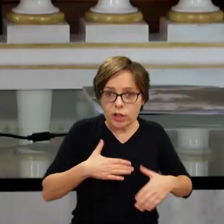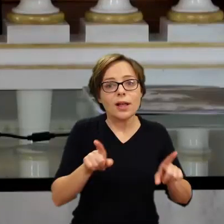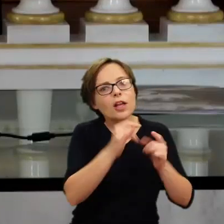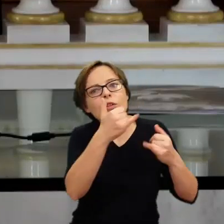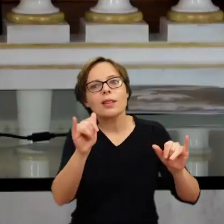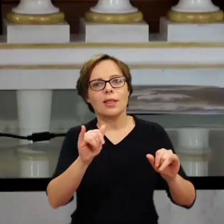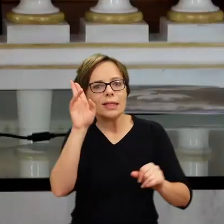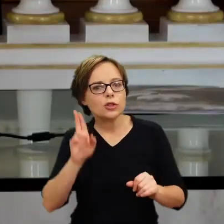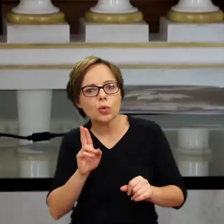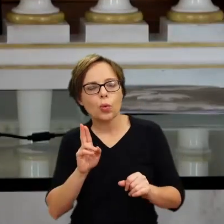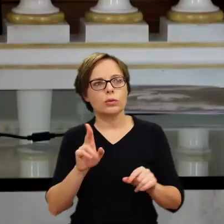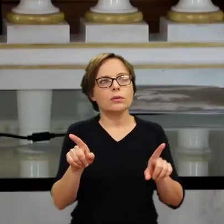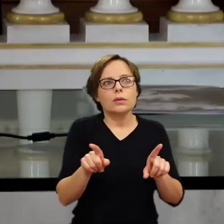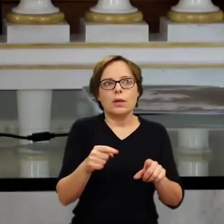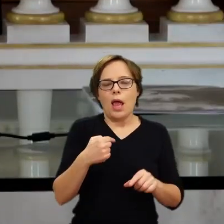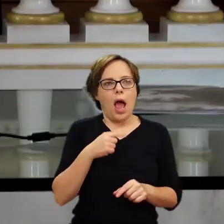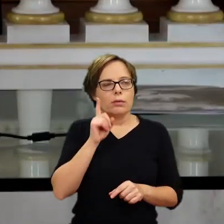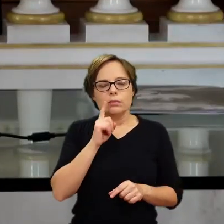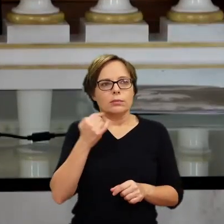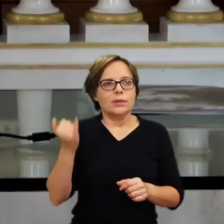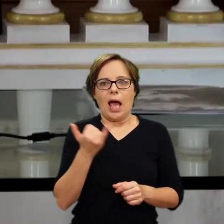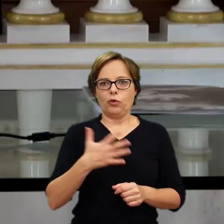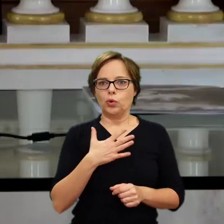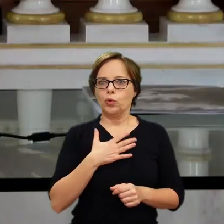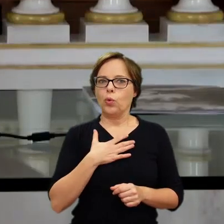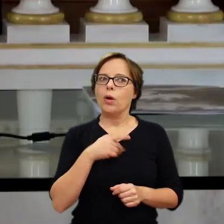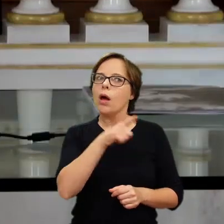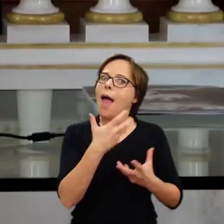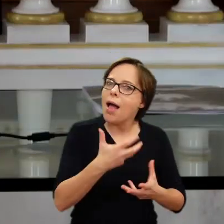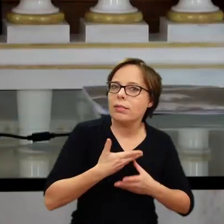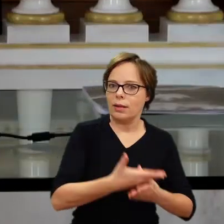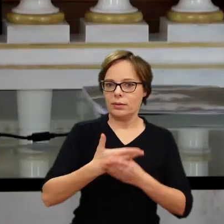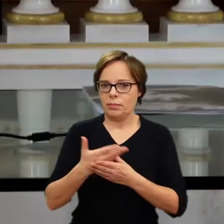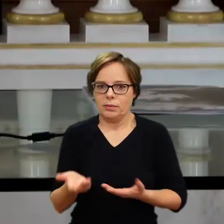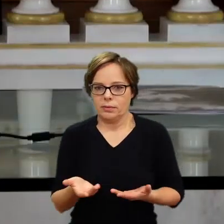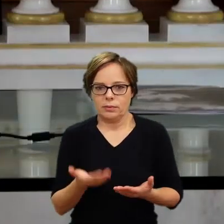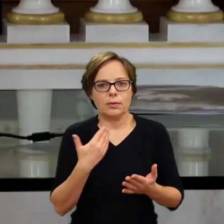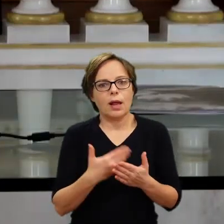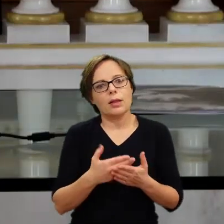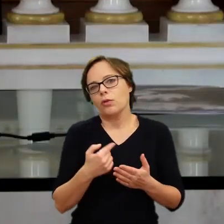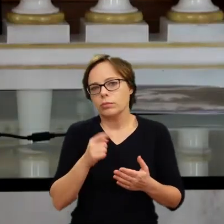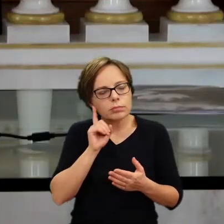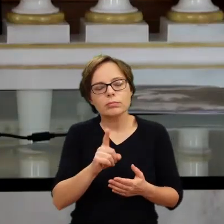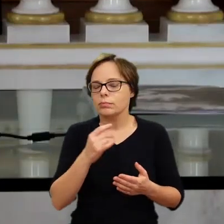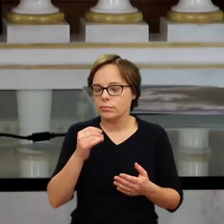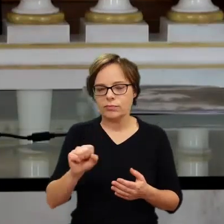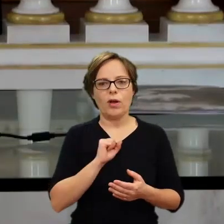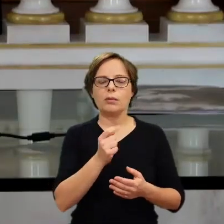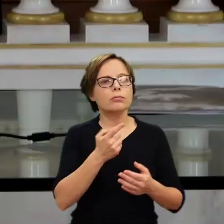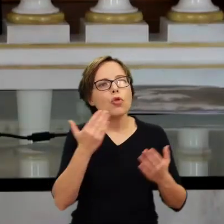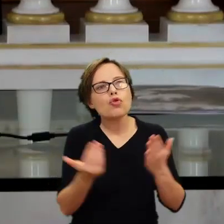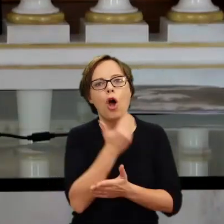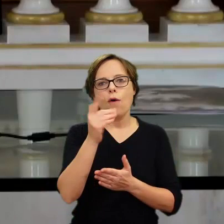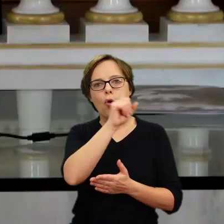been in, has always been really, really wonderful. So, it's been also a discovery of meeting wonderful people, friends and colleagues.